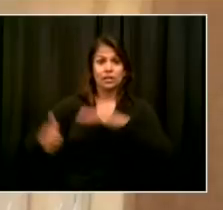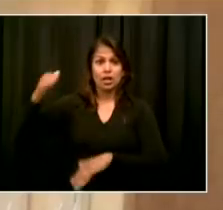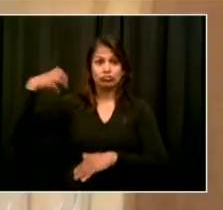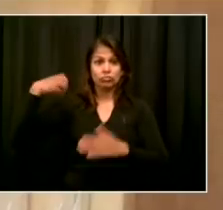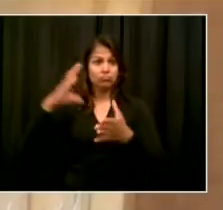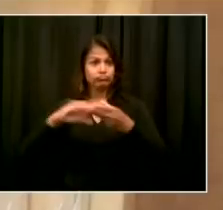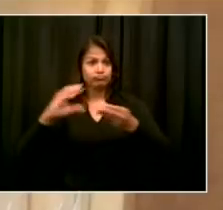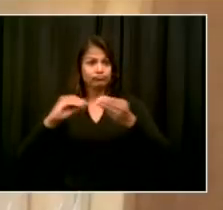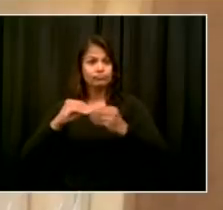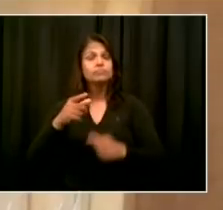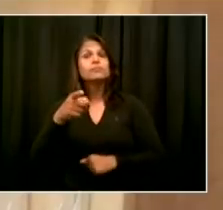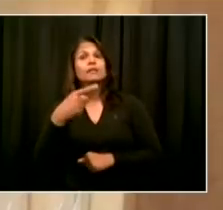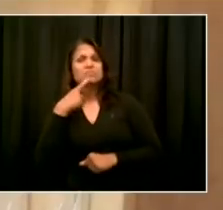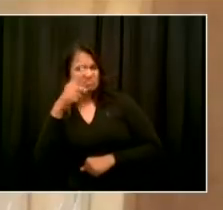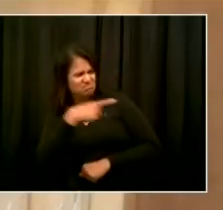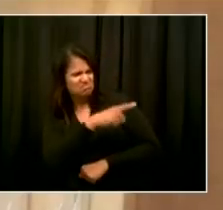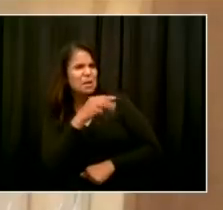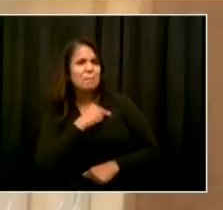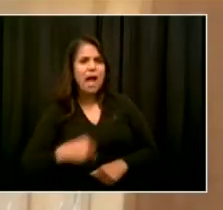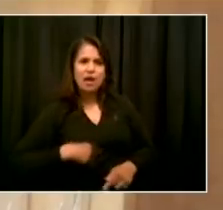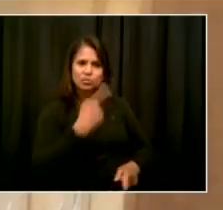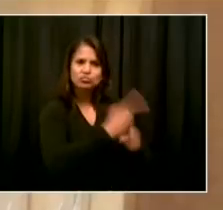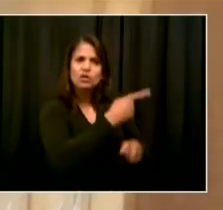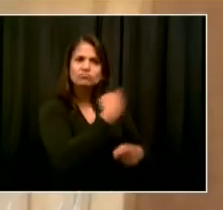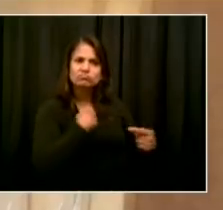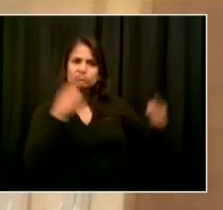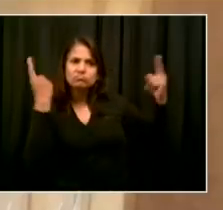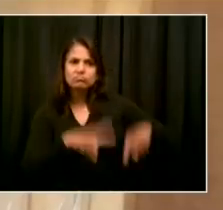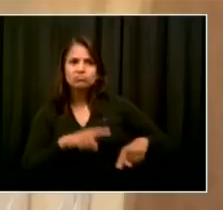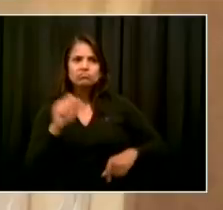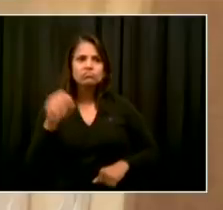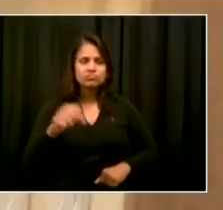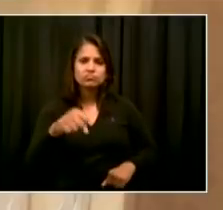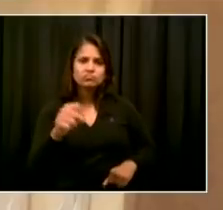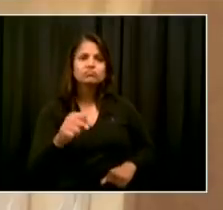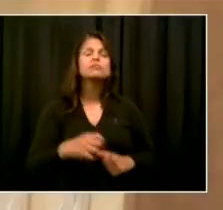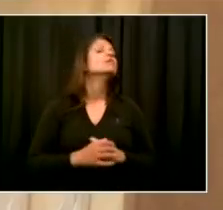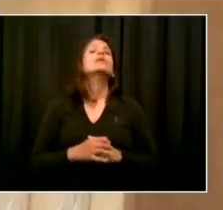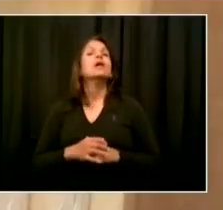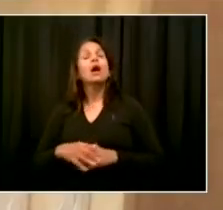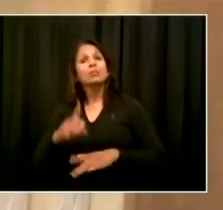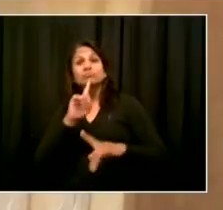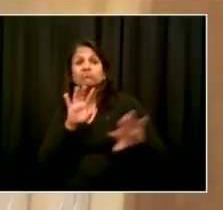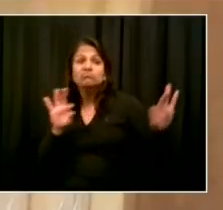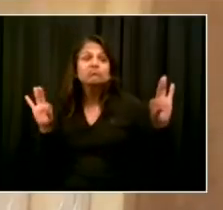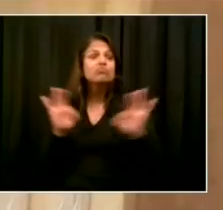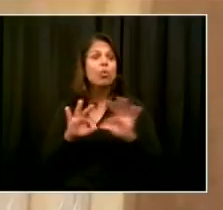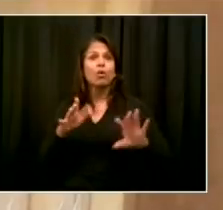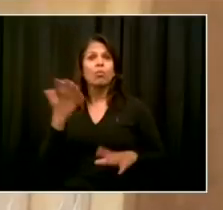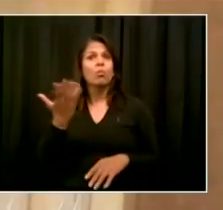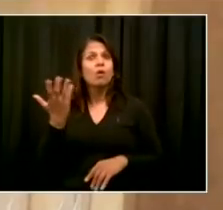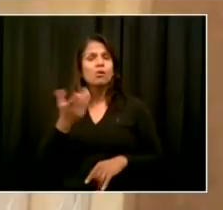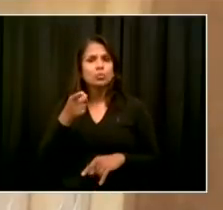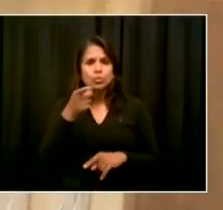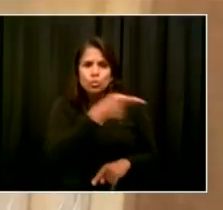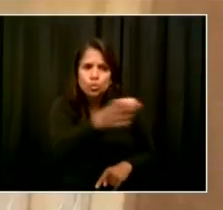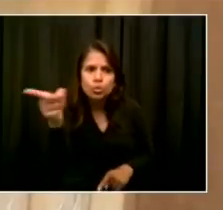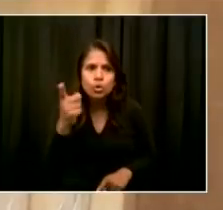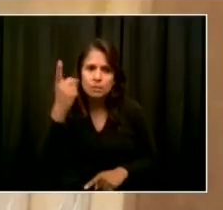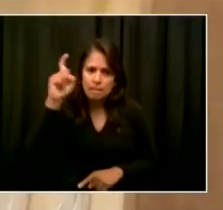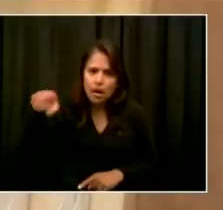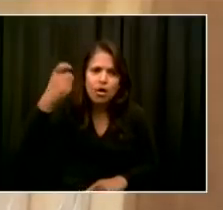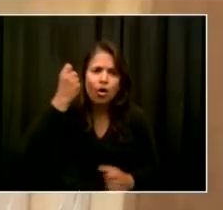York City continues to have the most rigorous plan not only in the state of New York but across the country as well.